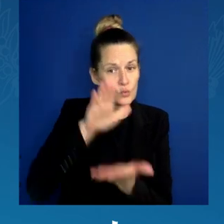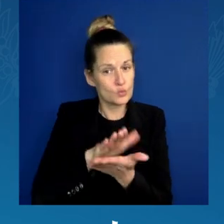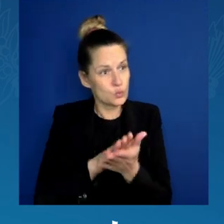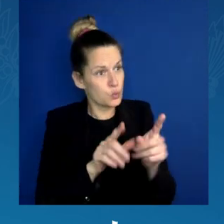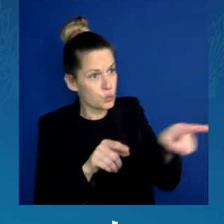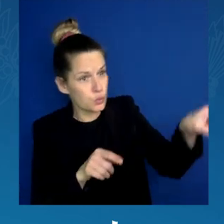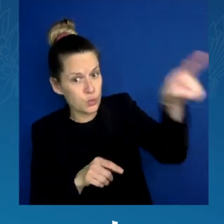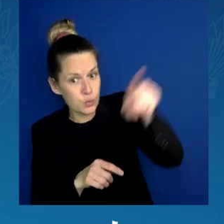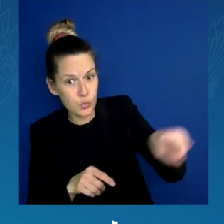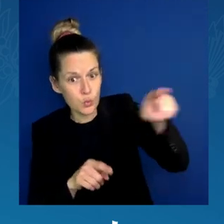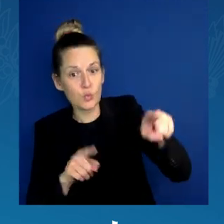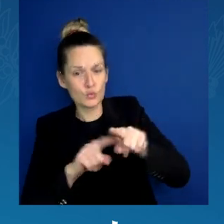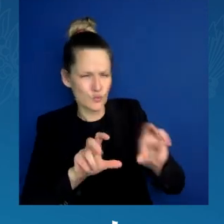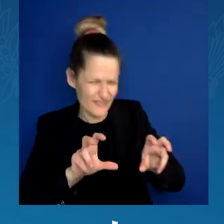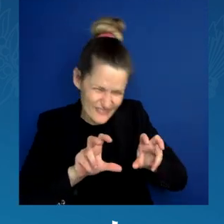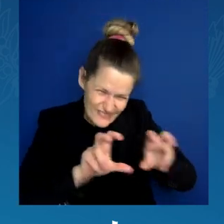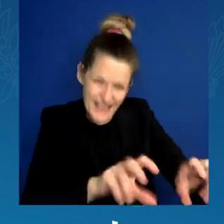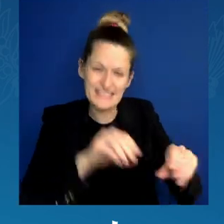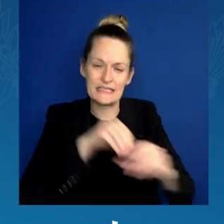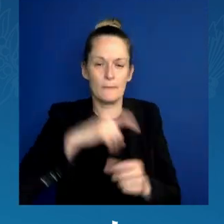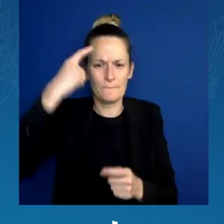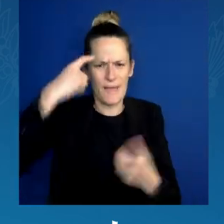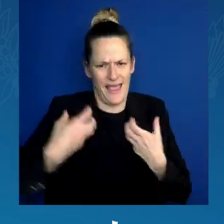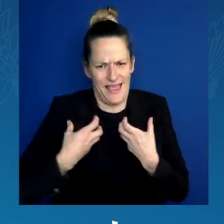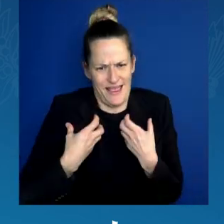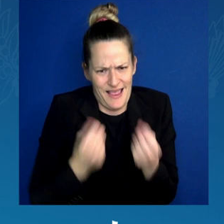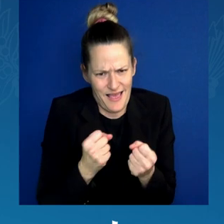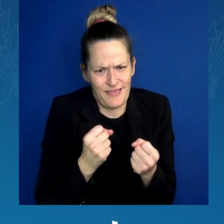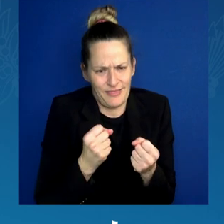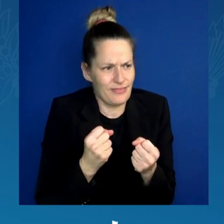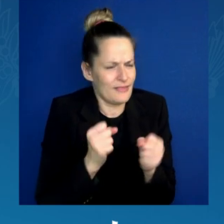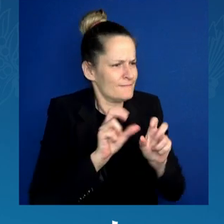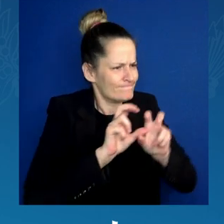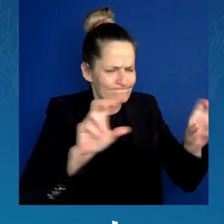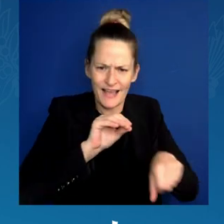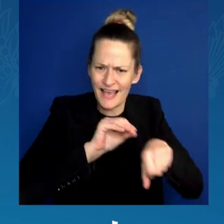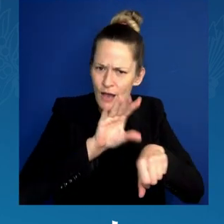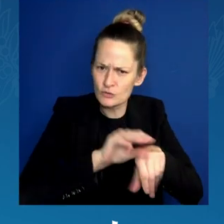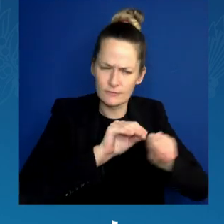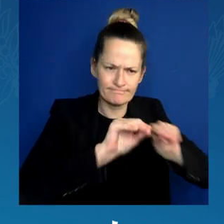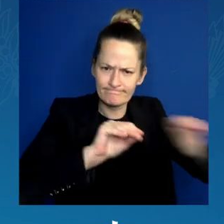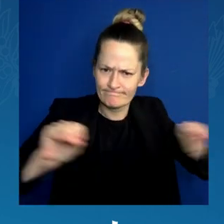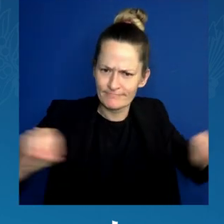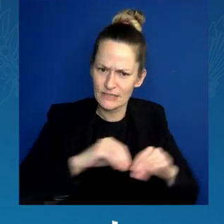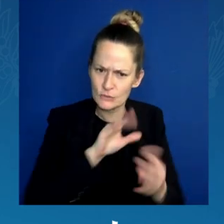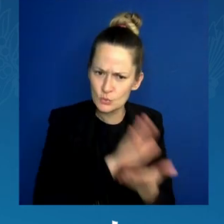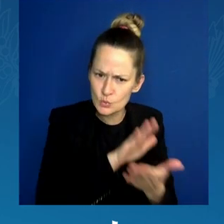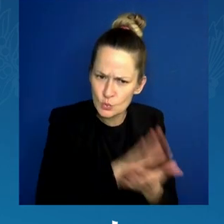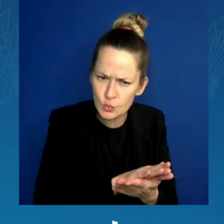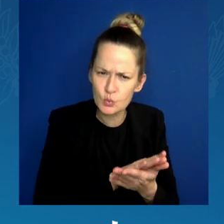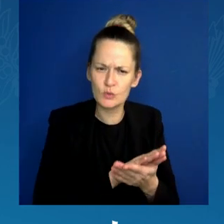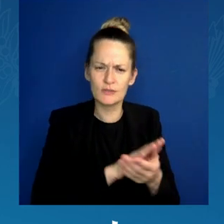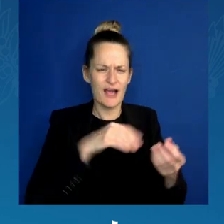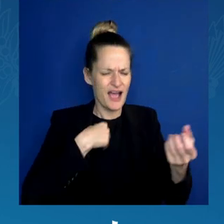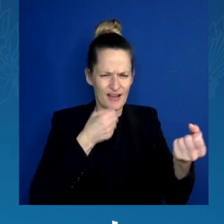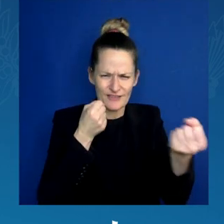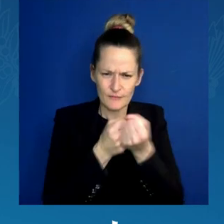To ensure that you get the support that you deserve and need. After you graduate,